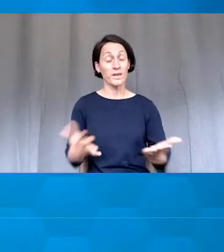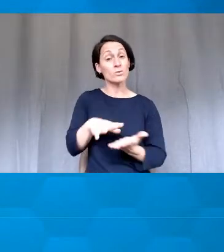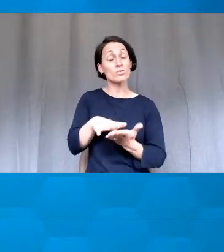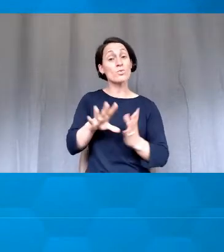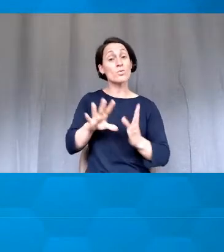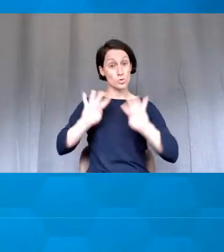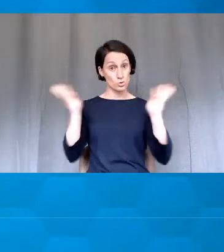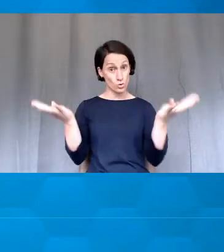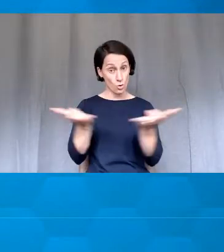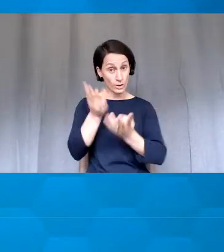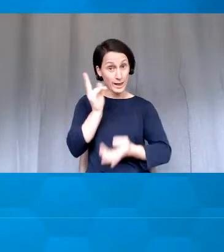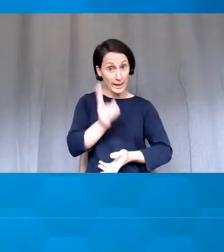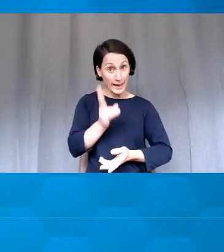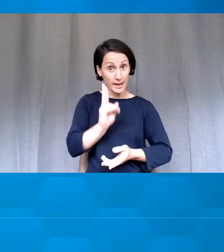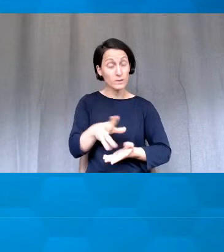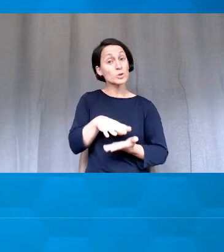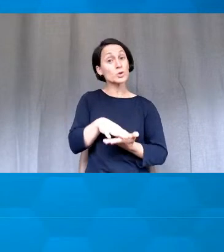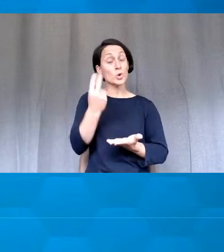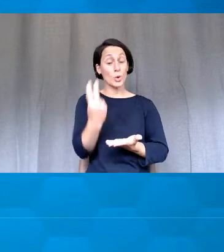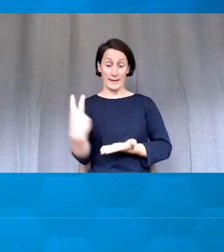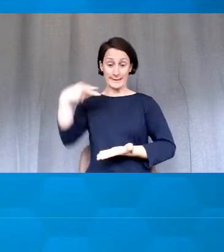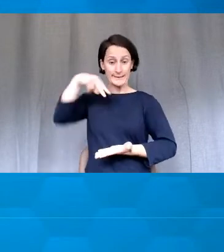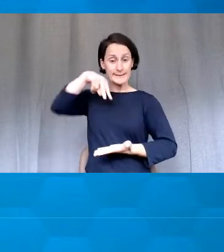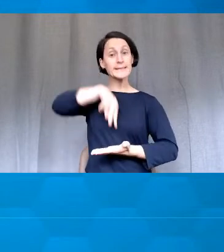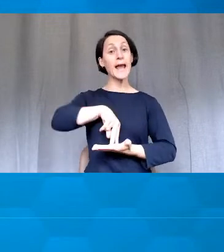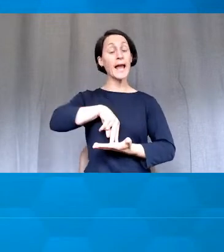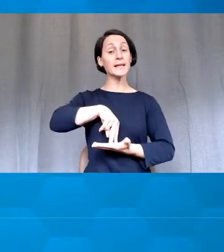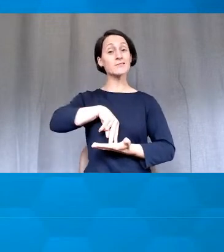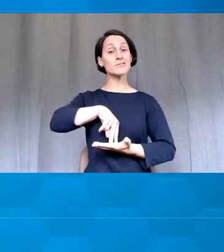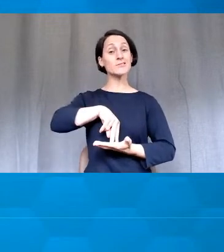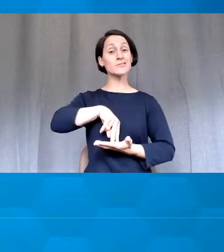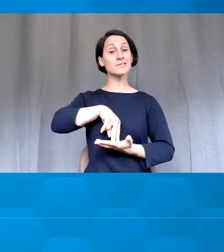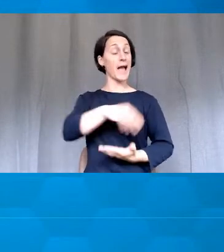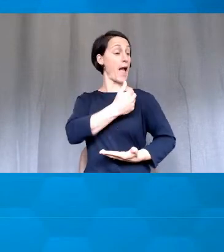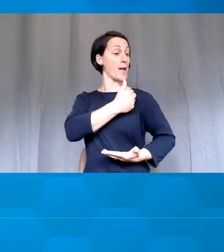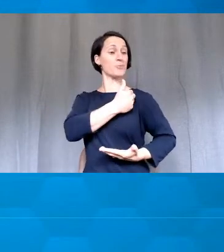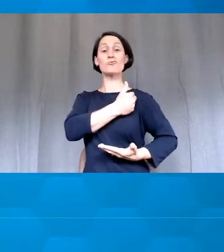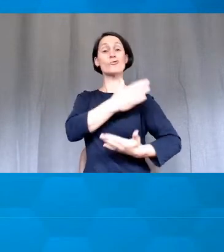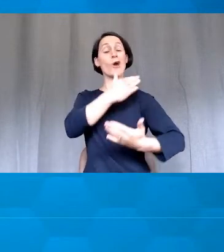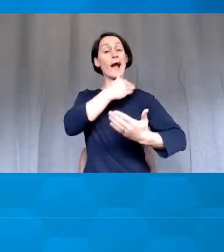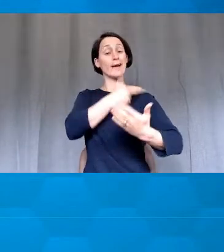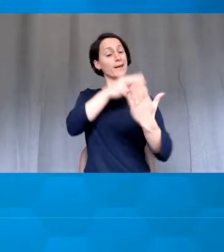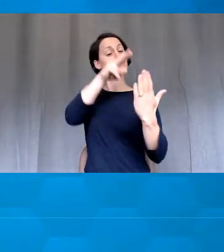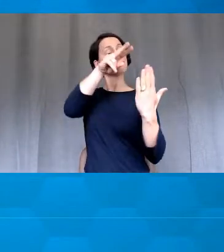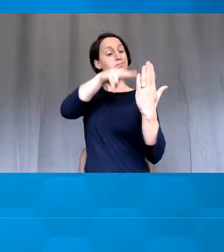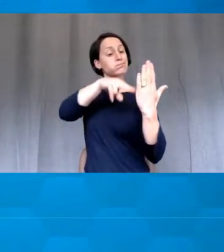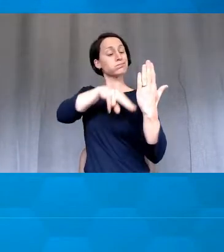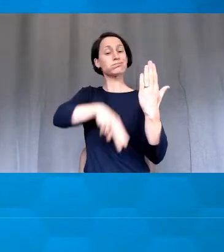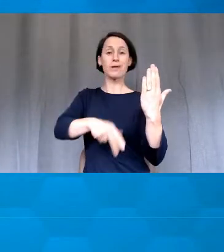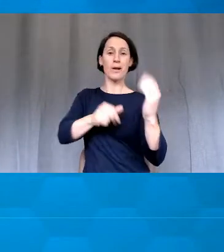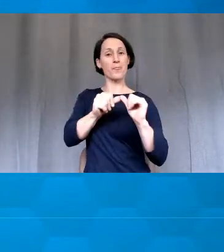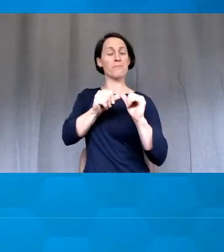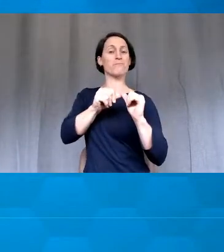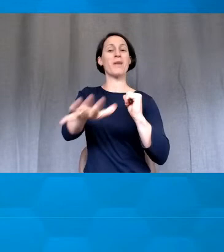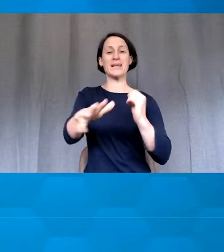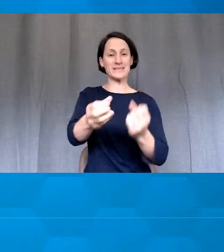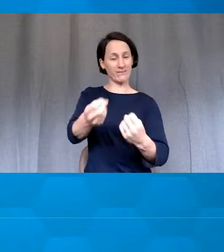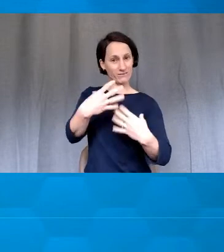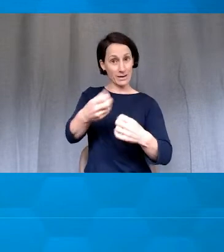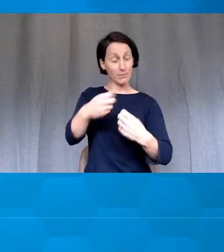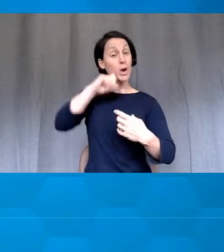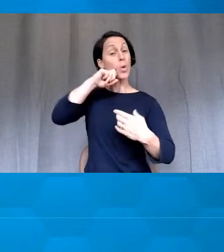and stand before proudly reading out to the class what someone said to them and they read the whole form.